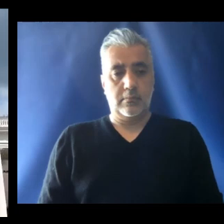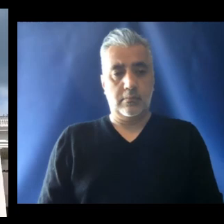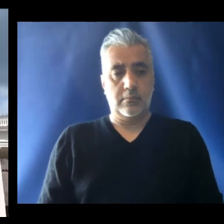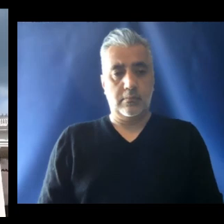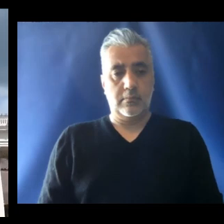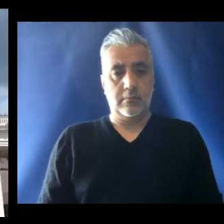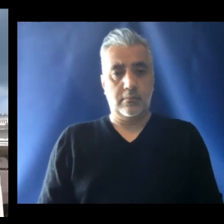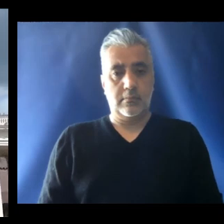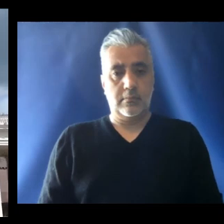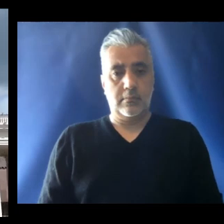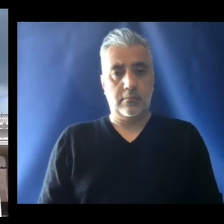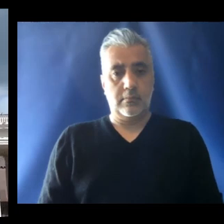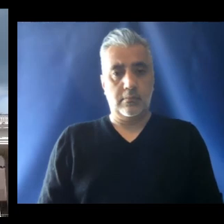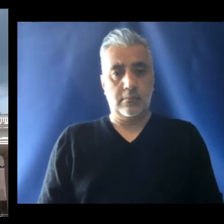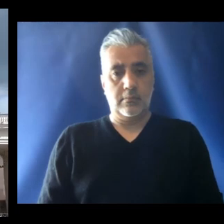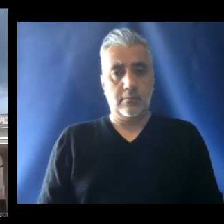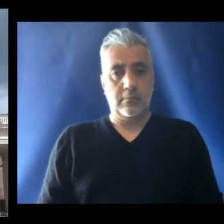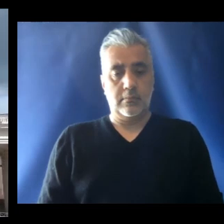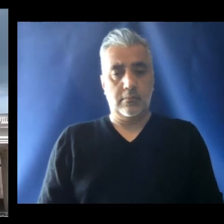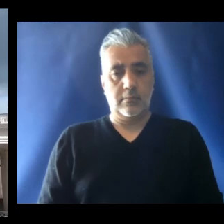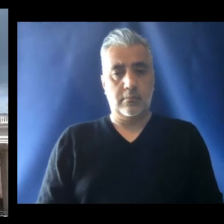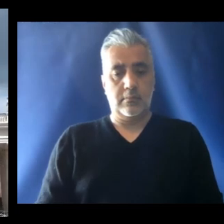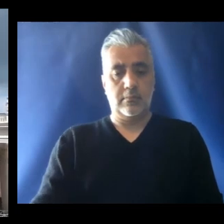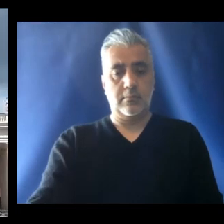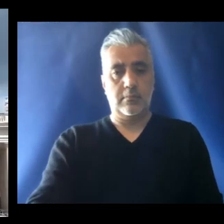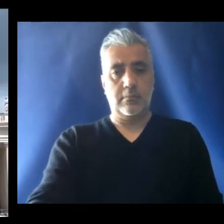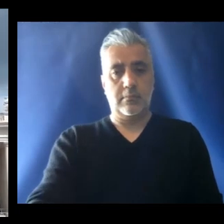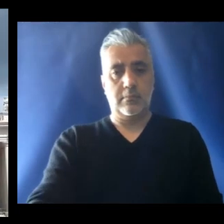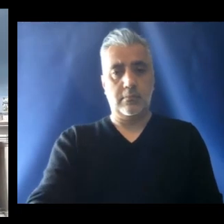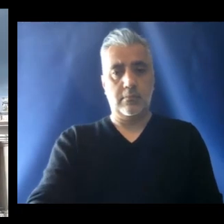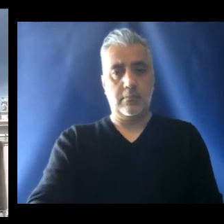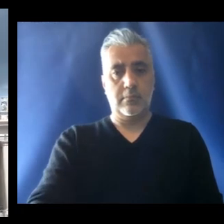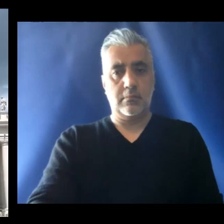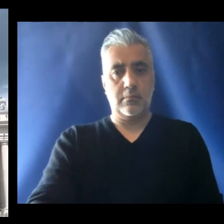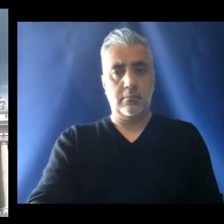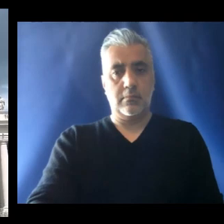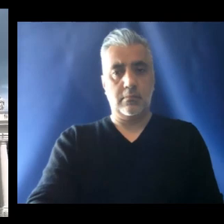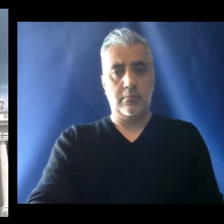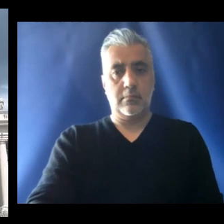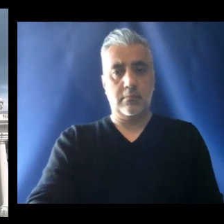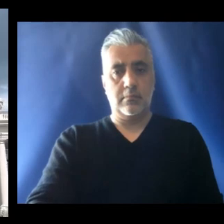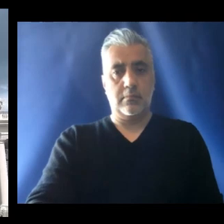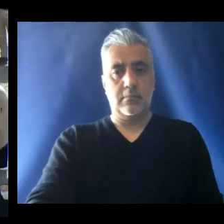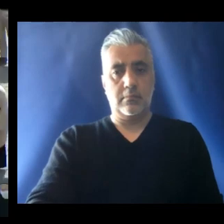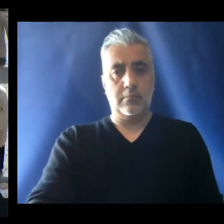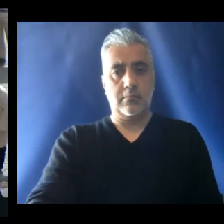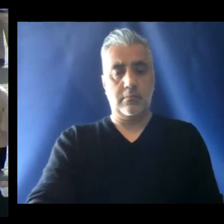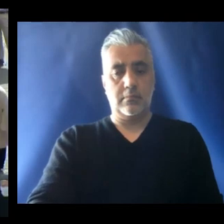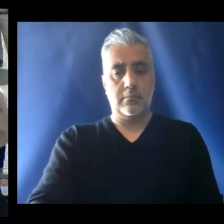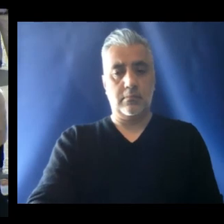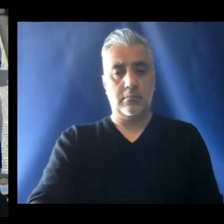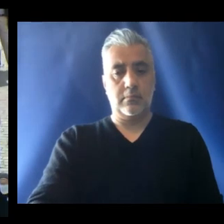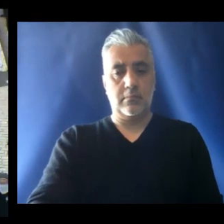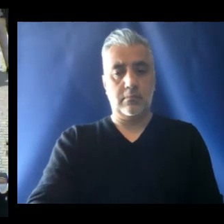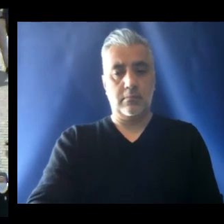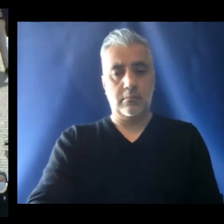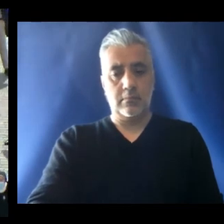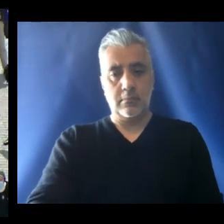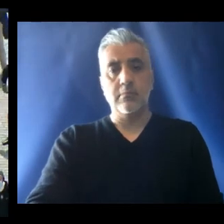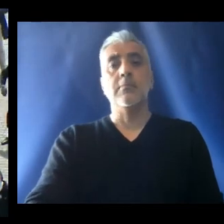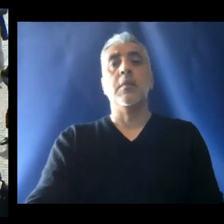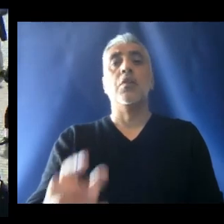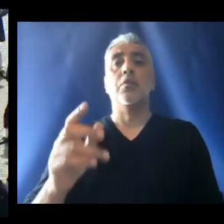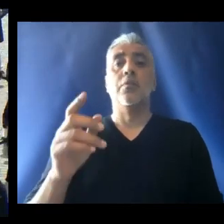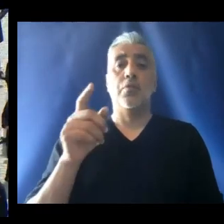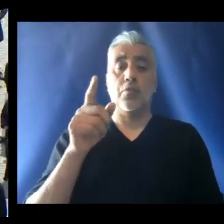shortwave listeners and those of you following us on the Vatican News Facebook live stream. You